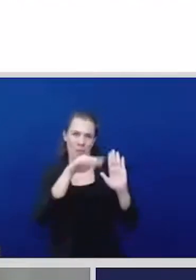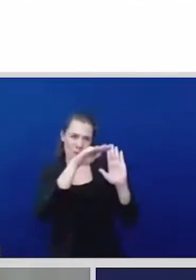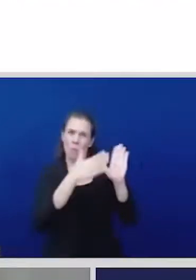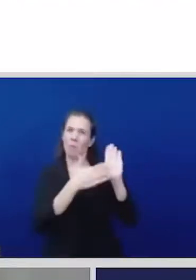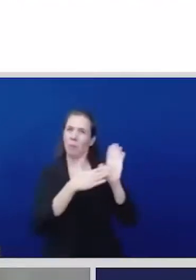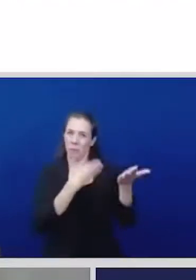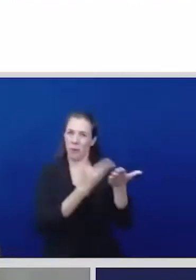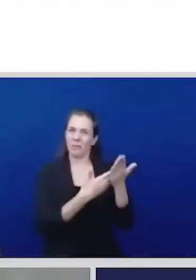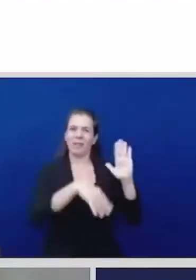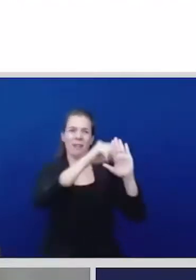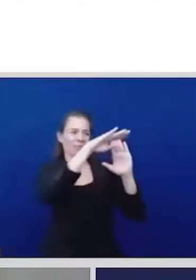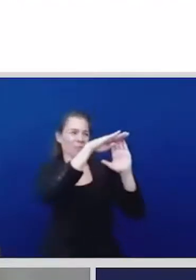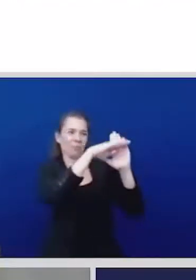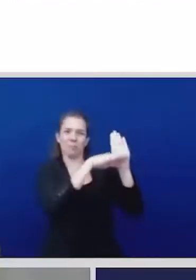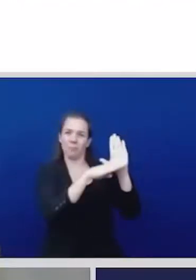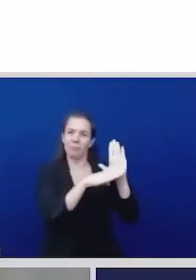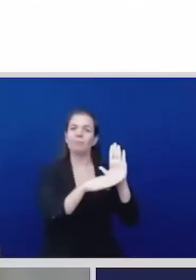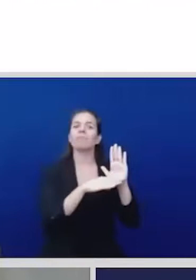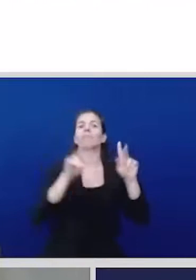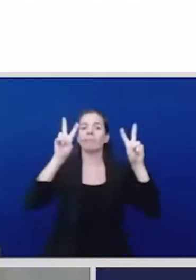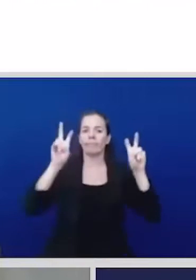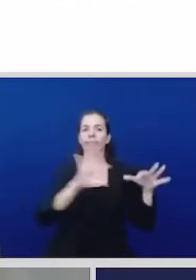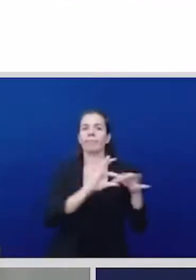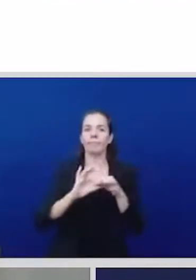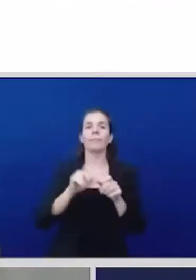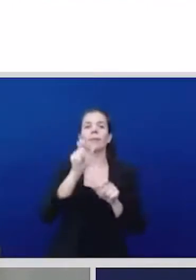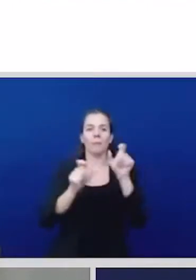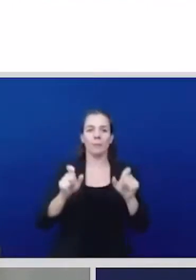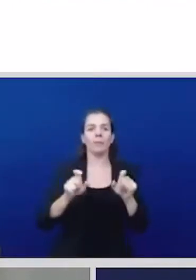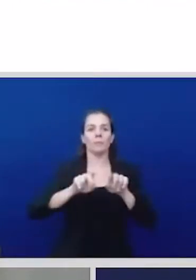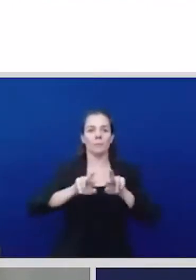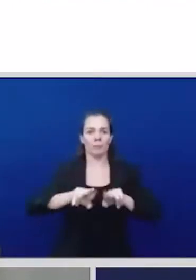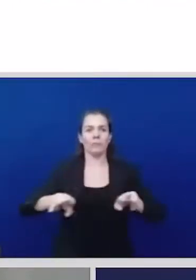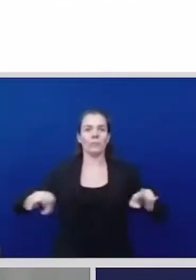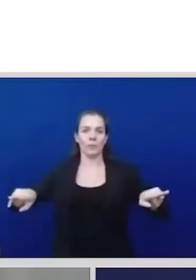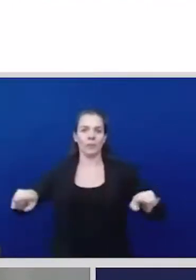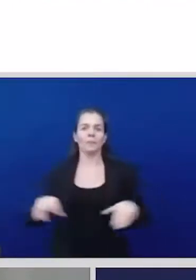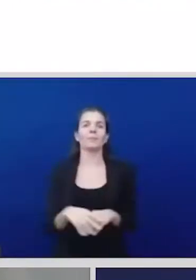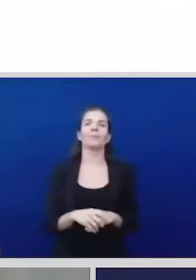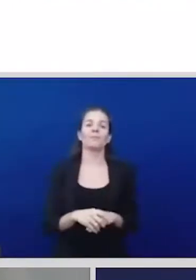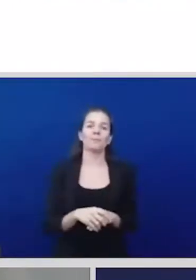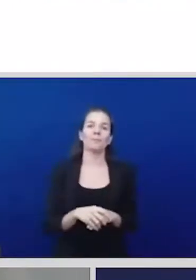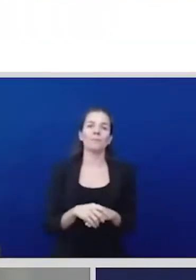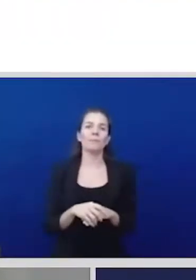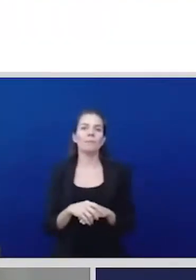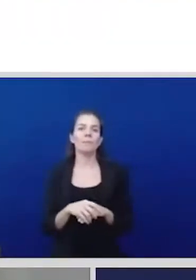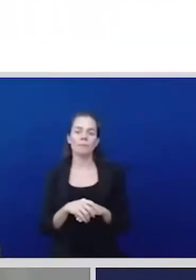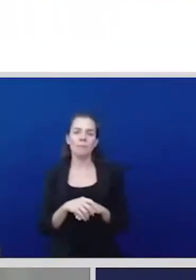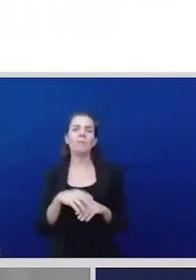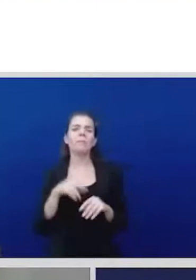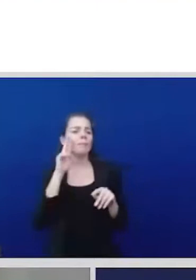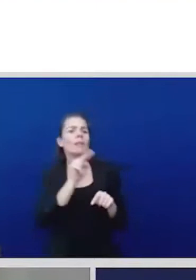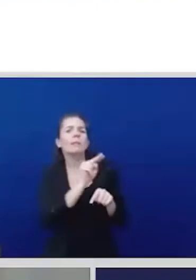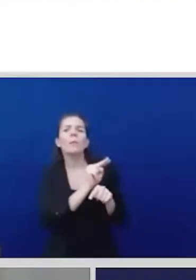to cuidado is a right that has been established in the of these agreements in more of a decade in the consenso of Quito